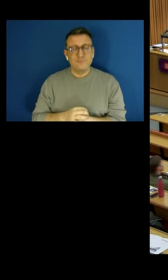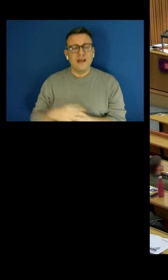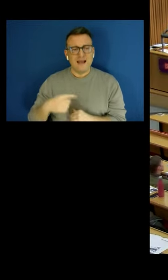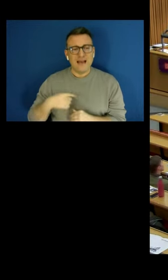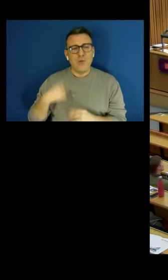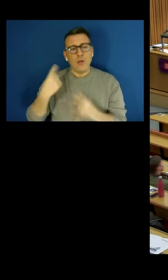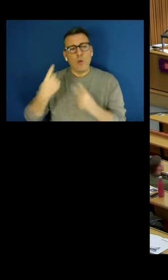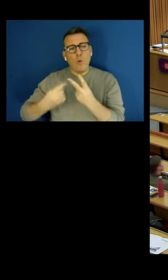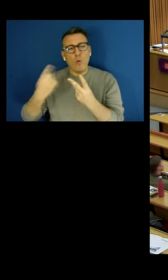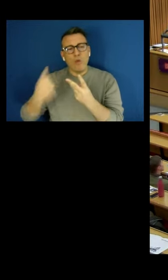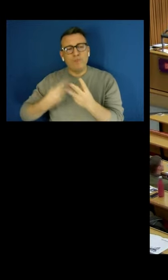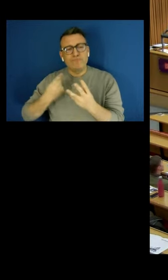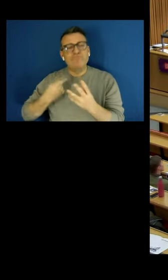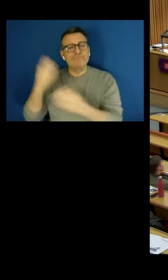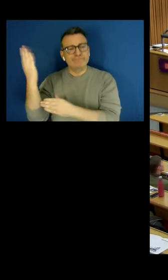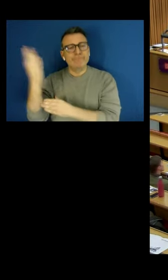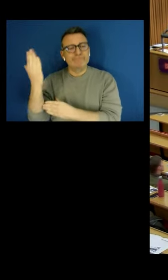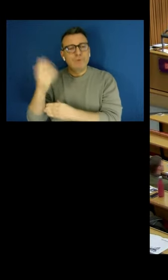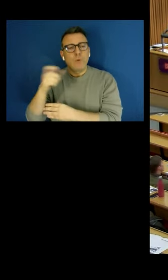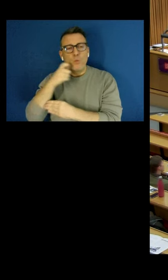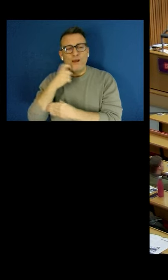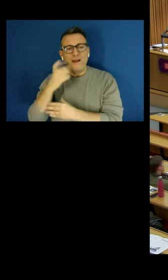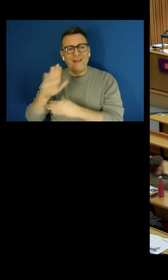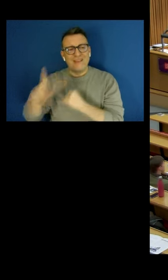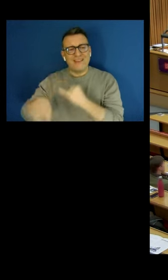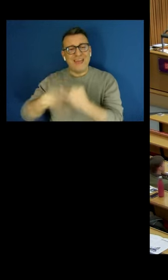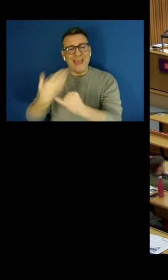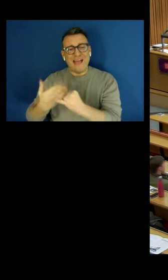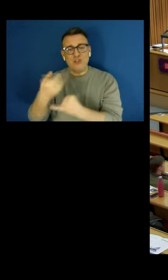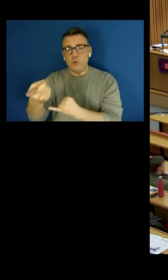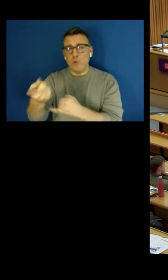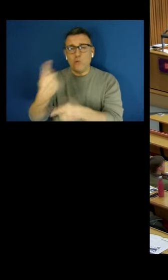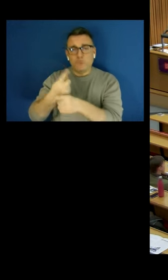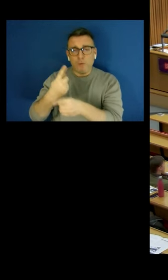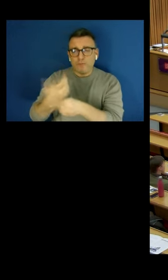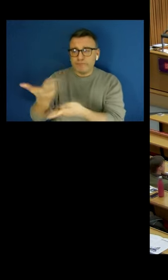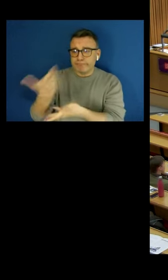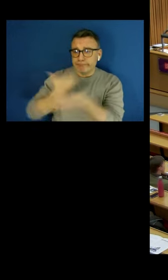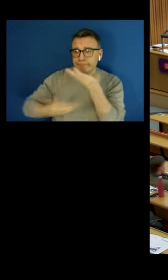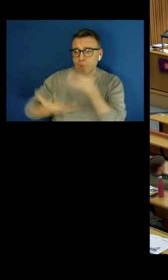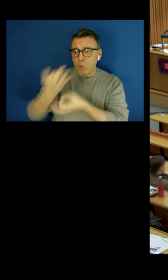then at the end we'll listen to your comments and questions. Thank you so much. Thank you.